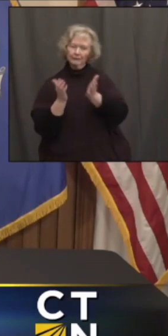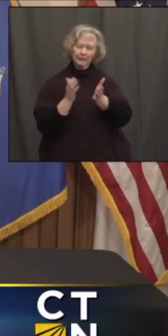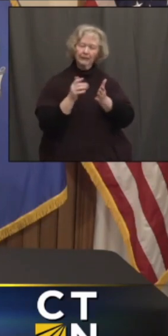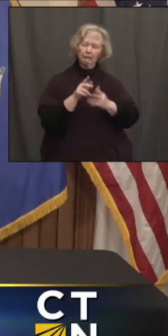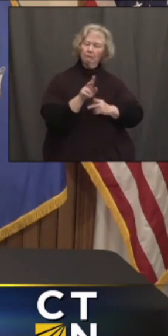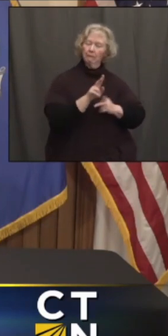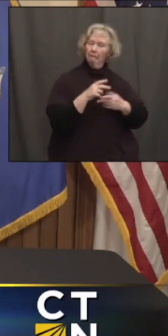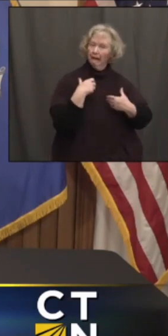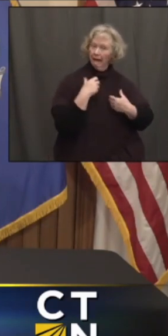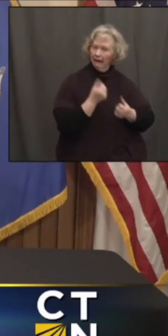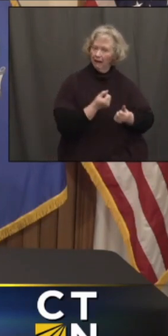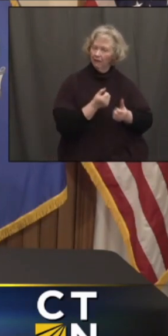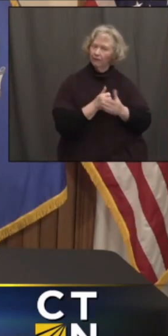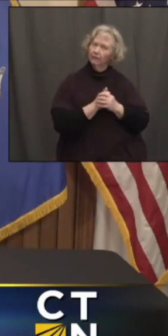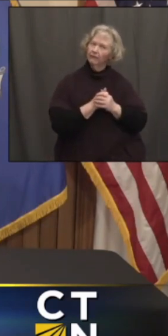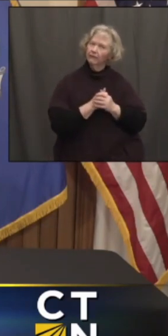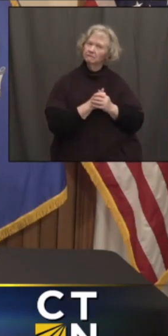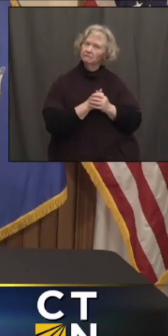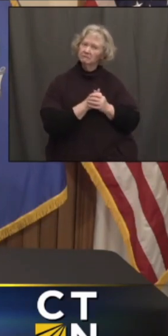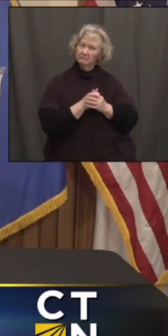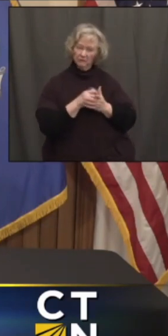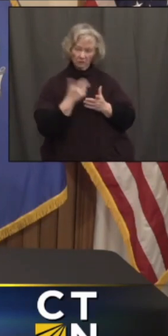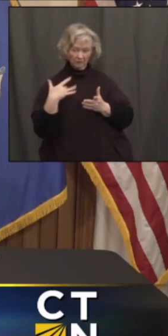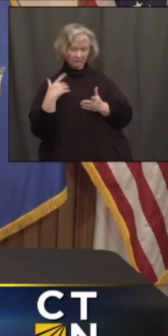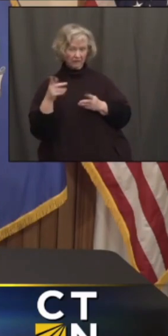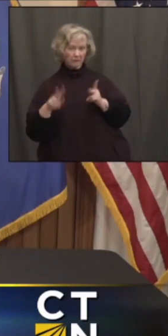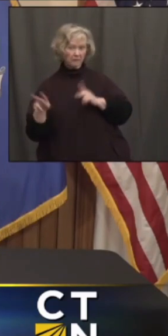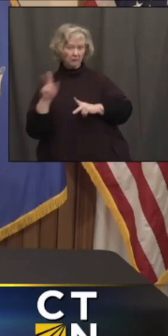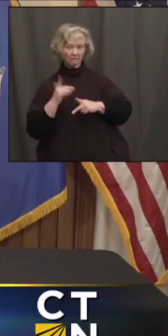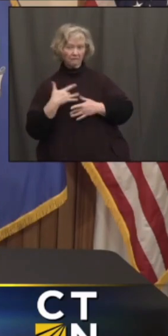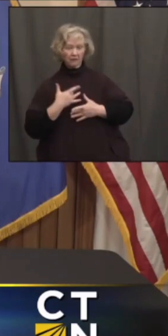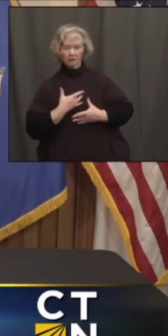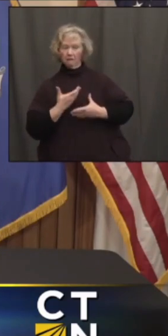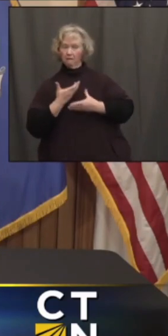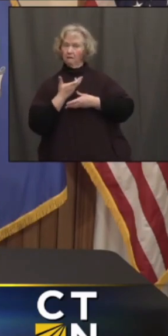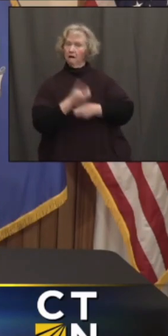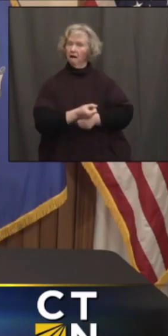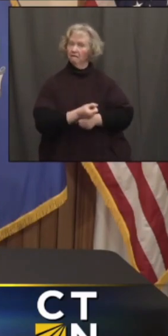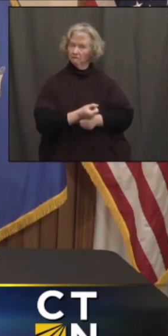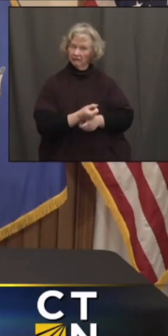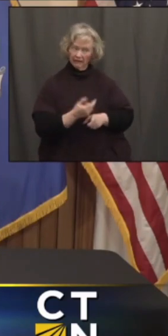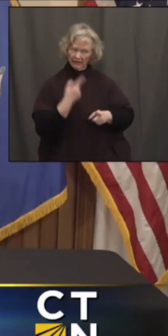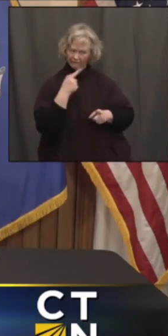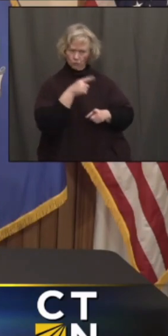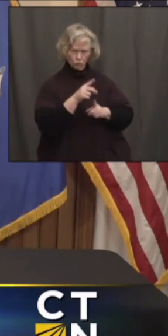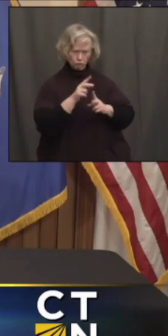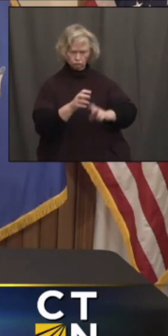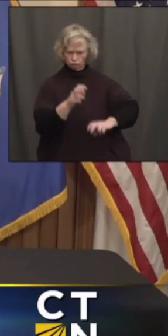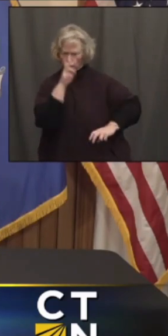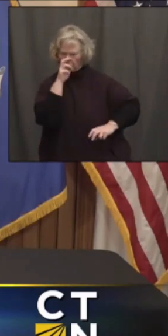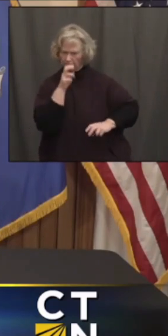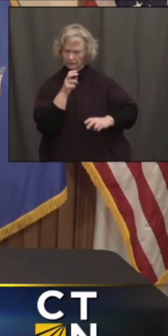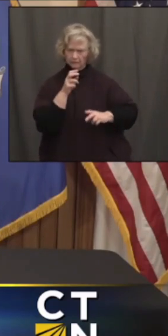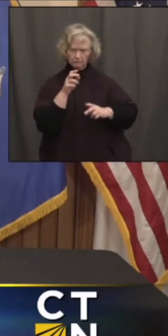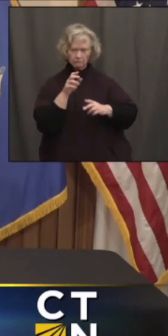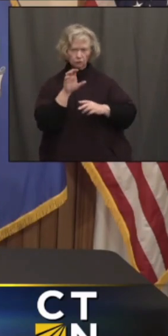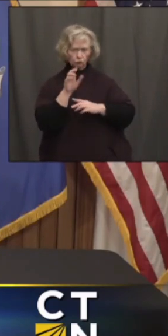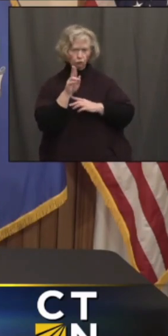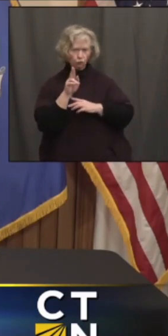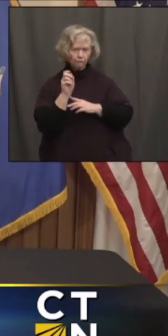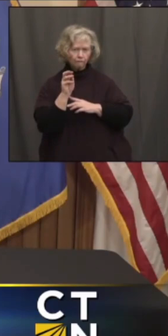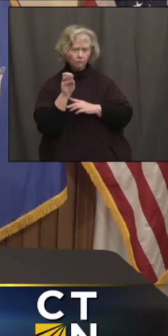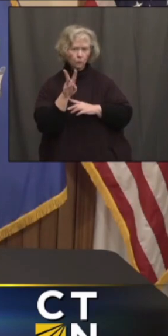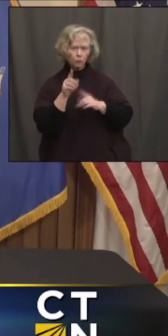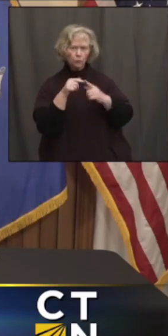health. Will this help consumer confidence if you are strictly enforcing the curfews and the